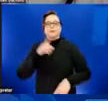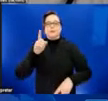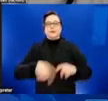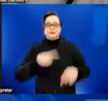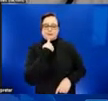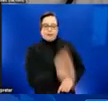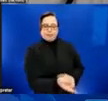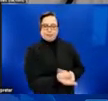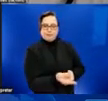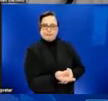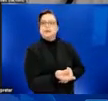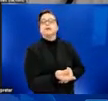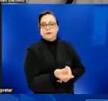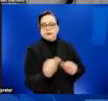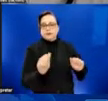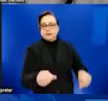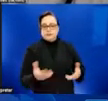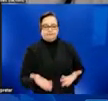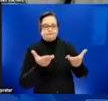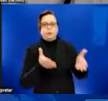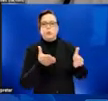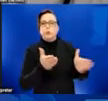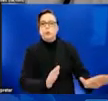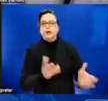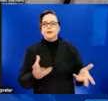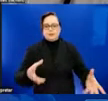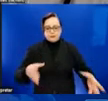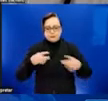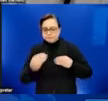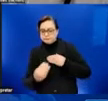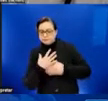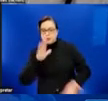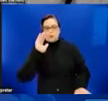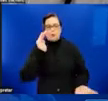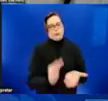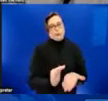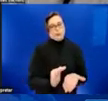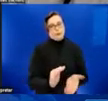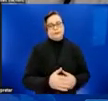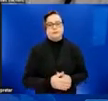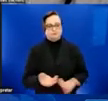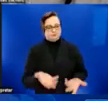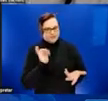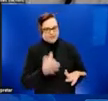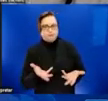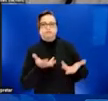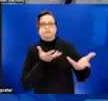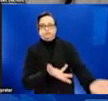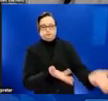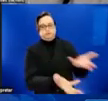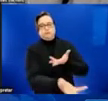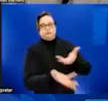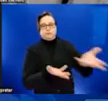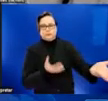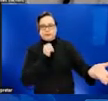suggesting ways to minimize their chance of acquiring the disease. The CDC has also built communication channels